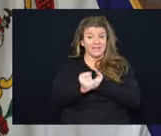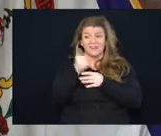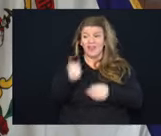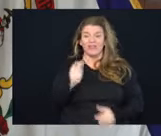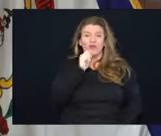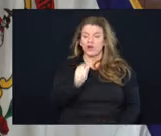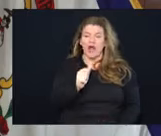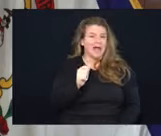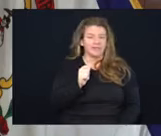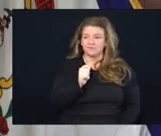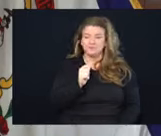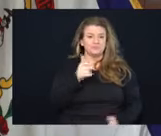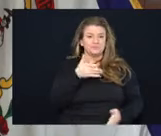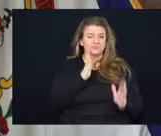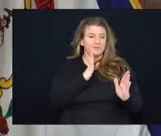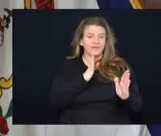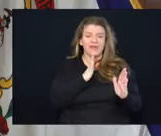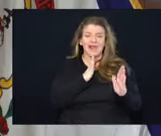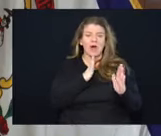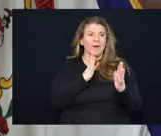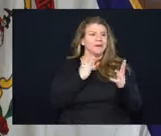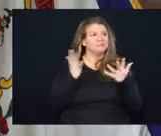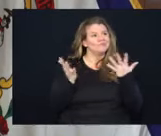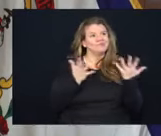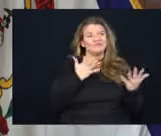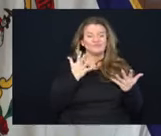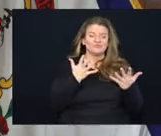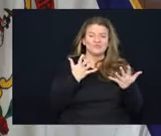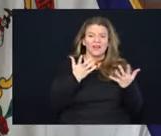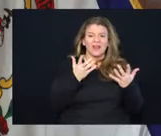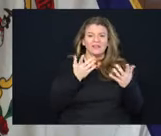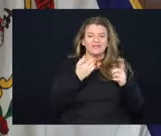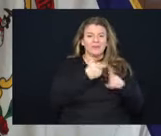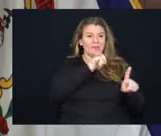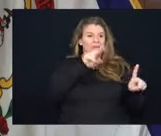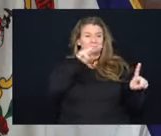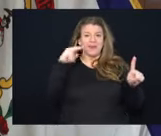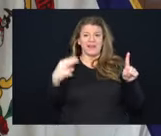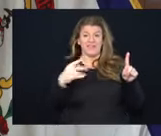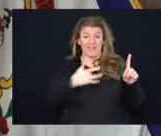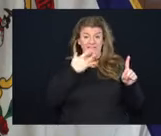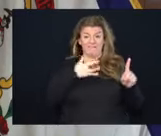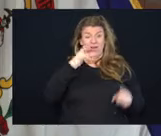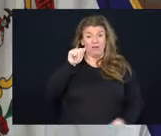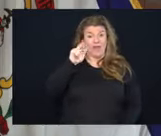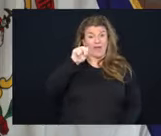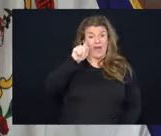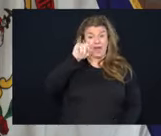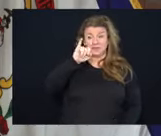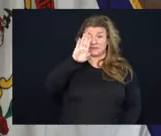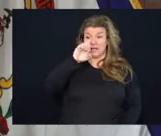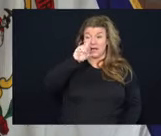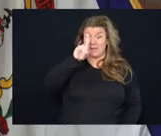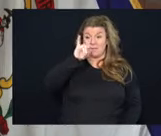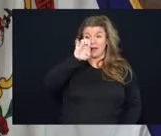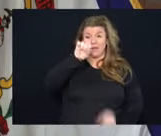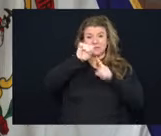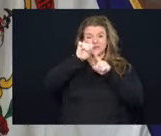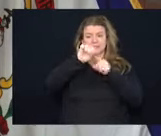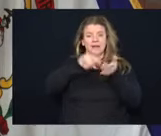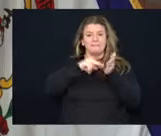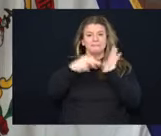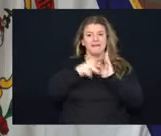you know, allowing from the standpoint that they they think the antibodies, you know, inviting this